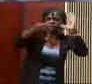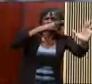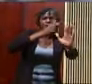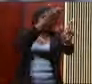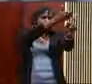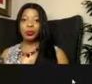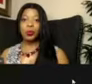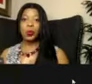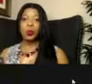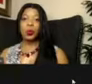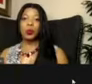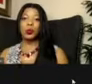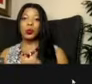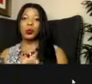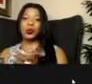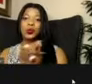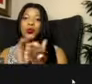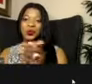a racist.